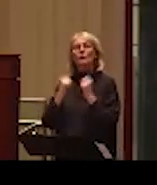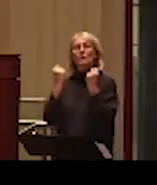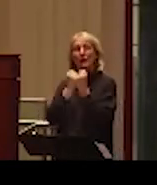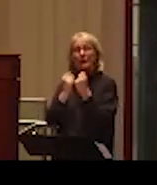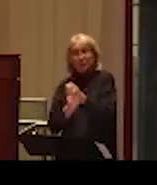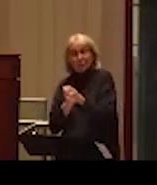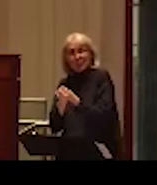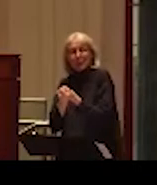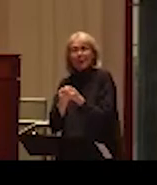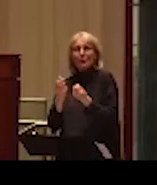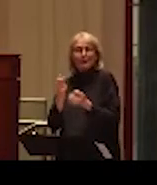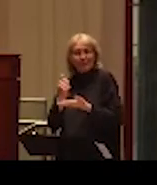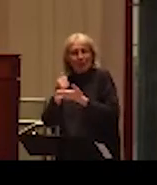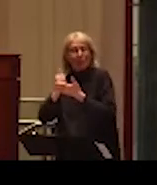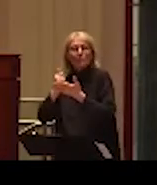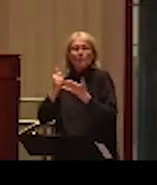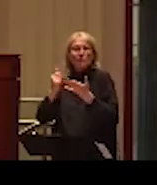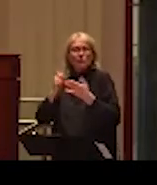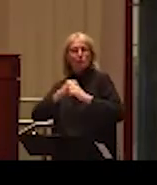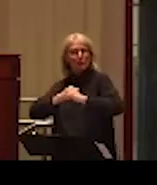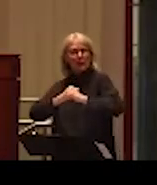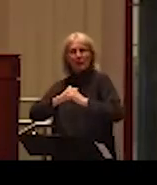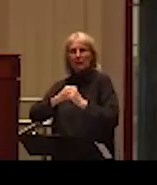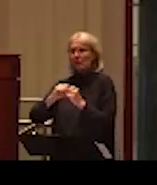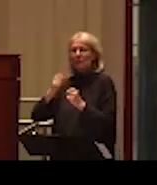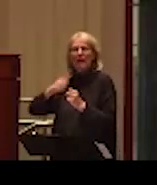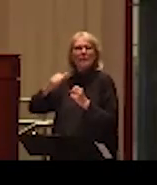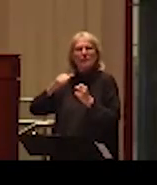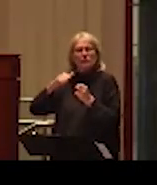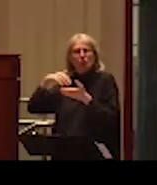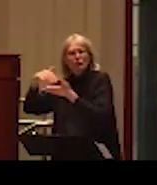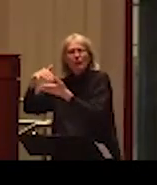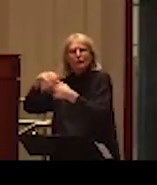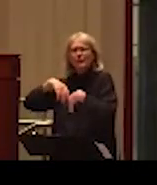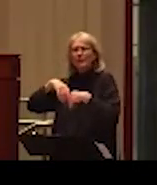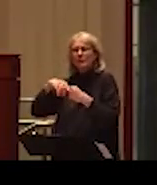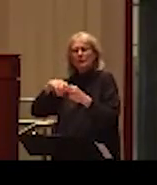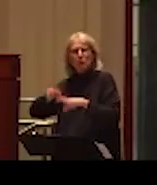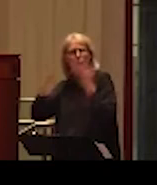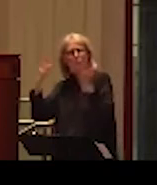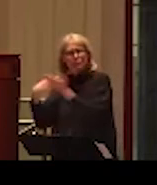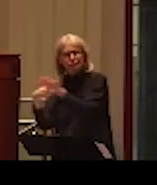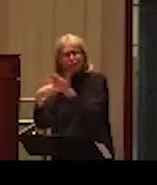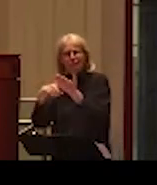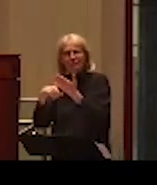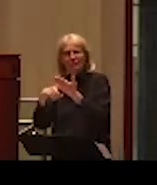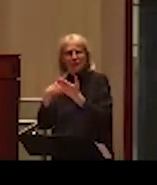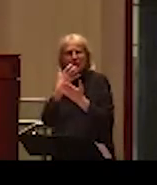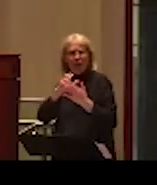helps protect academic freedom in scholarship. So with all together I'd like to say that I'm very much